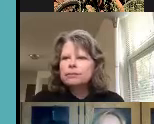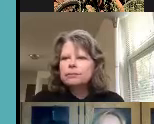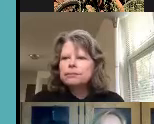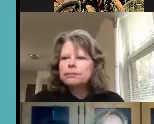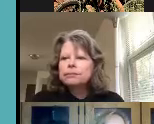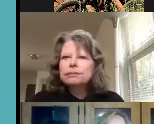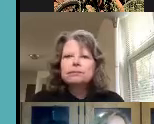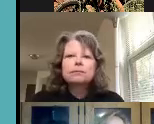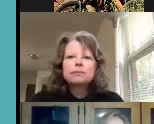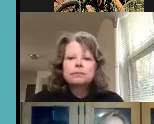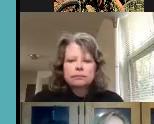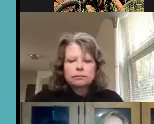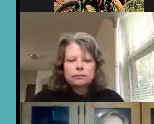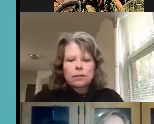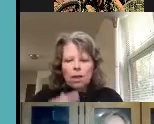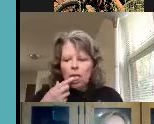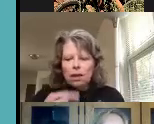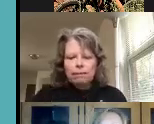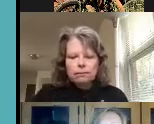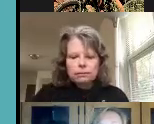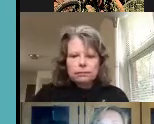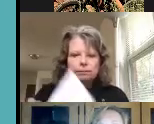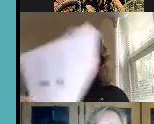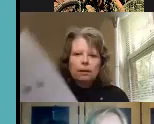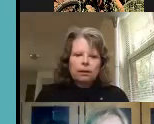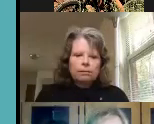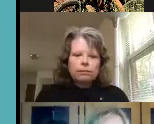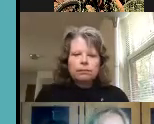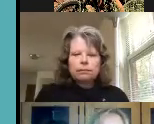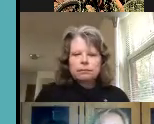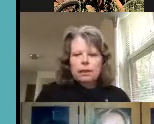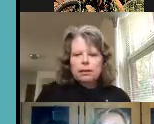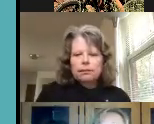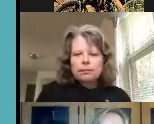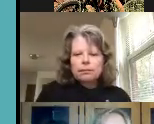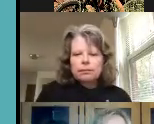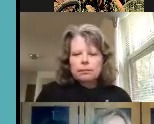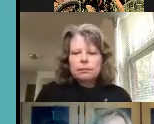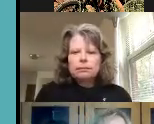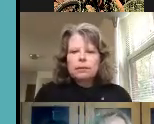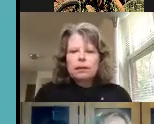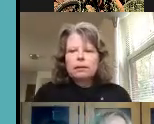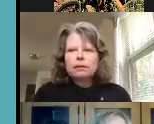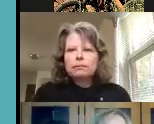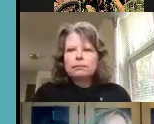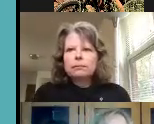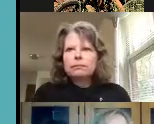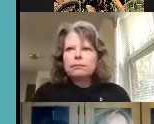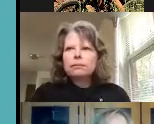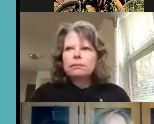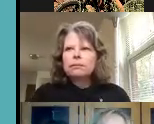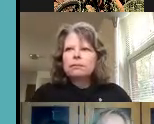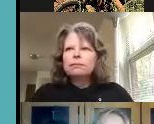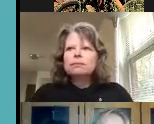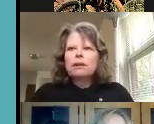the third consumer is andrea uh she's blind she wants an iphone like many of um